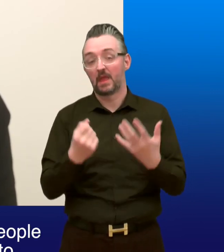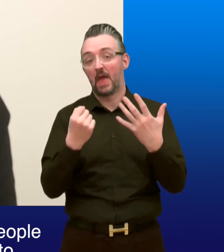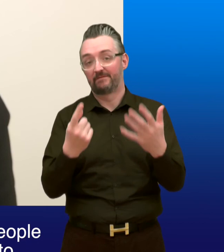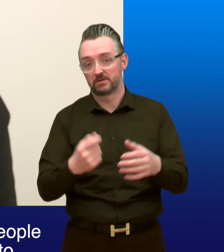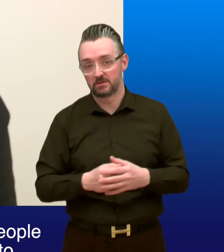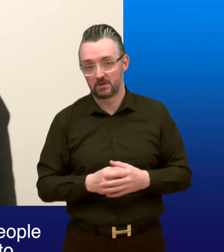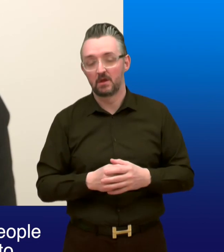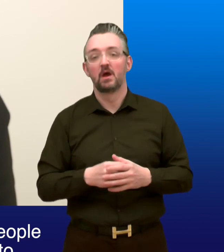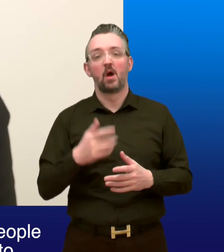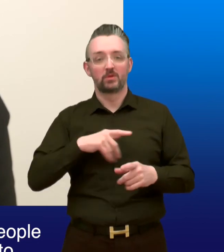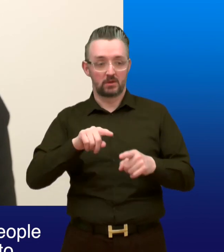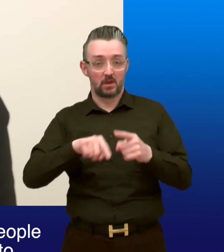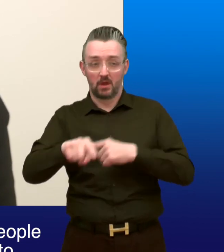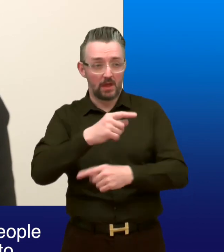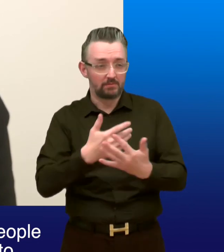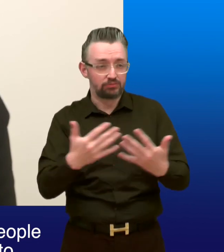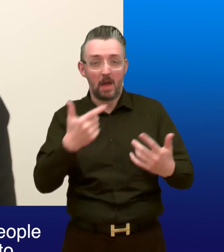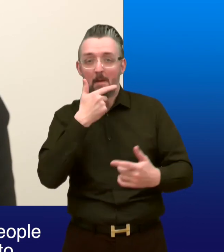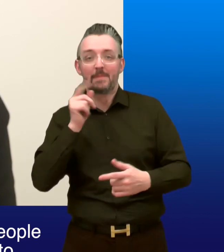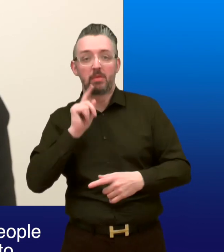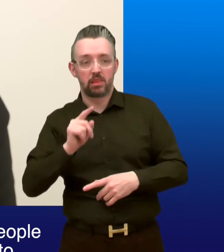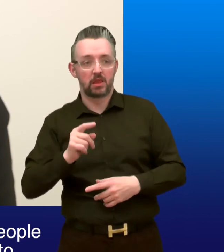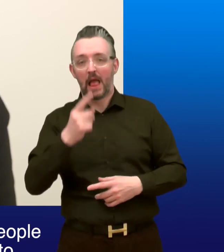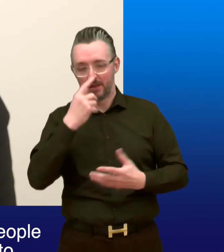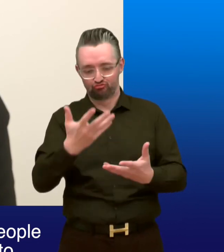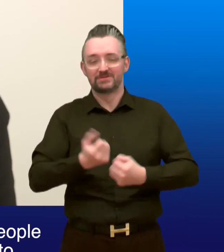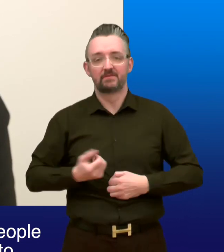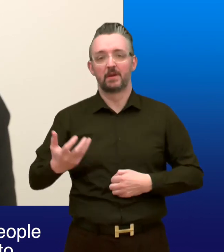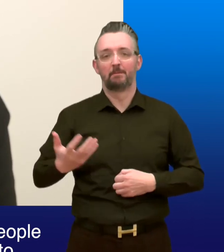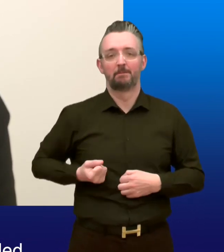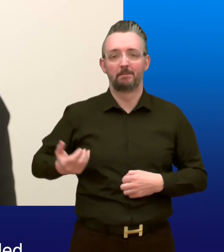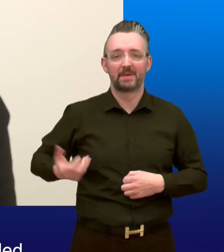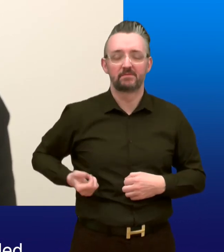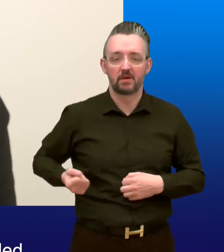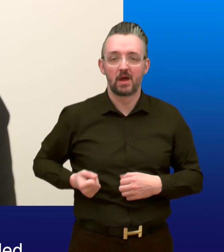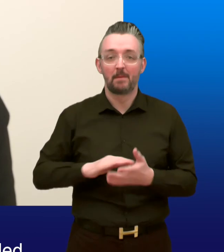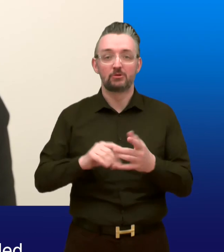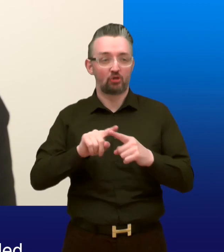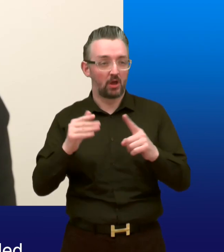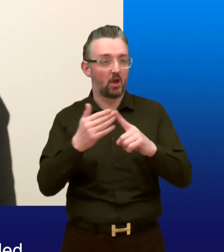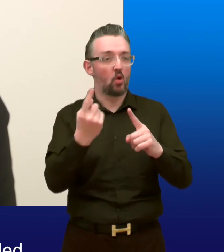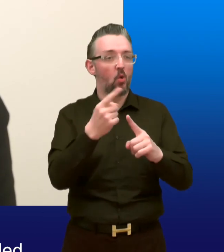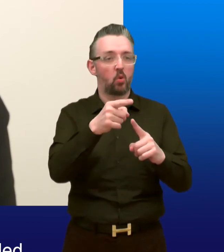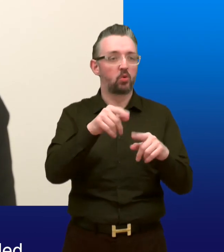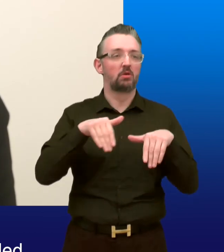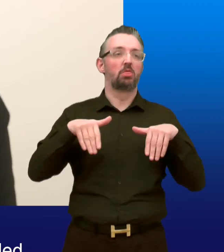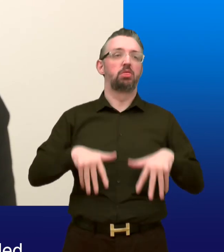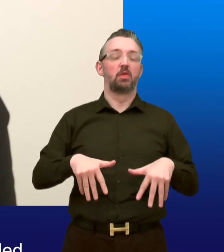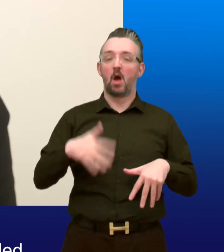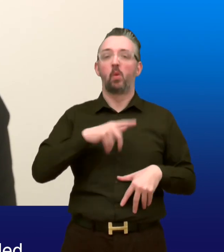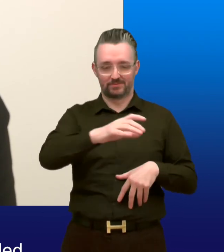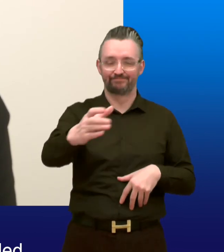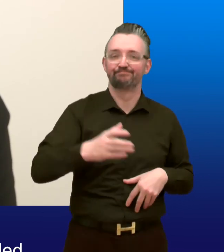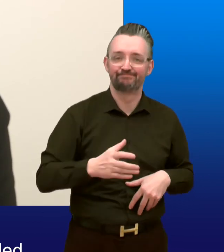improve take-up ensuring as many people as possible get what they are entitled to making a particular effort to reach people who are most likely